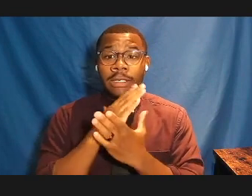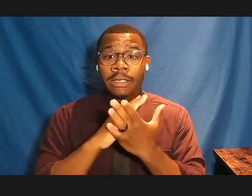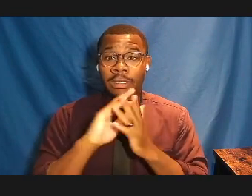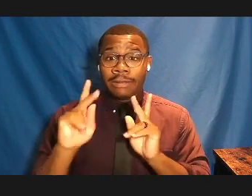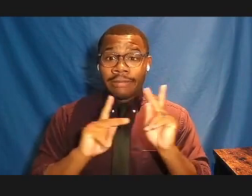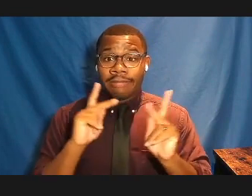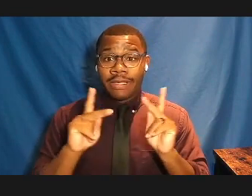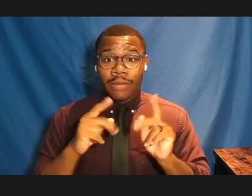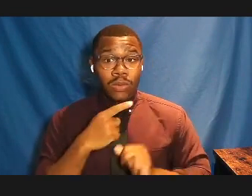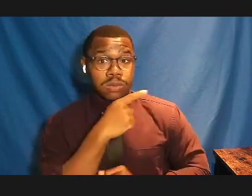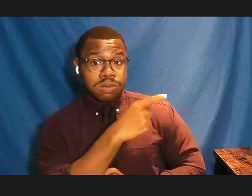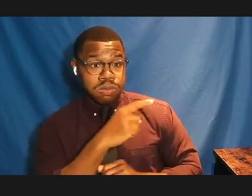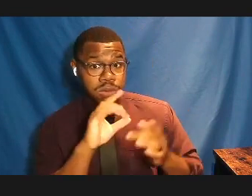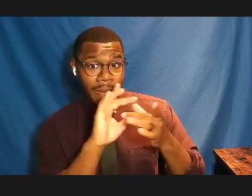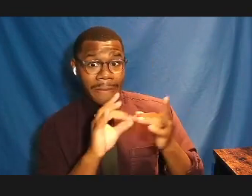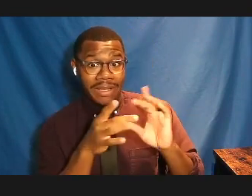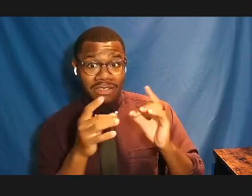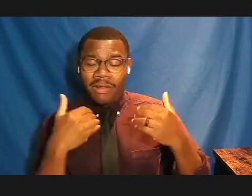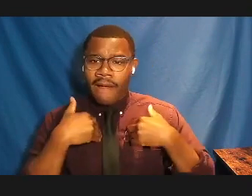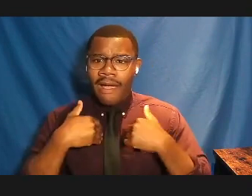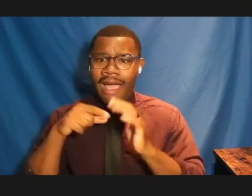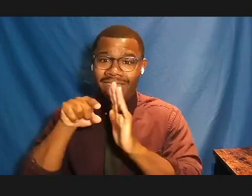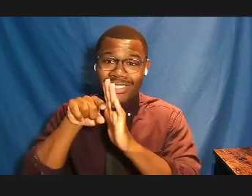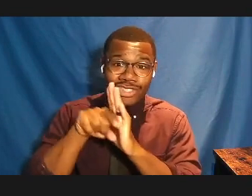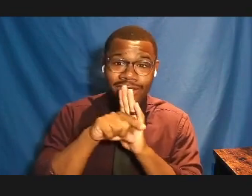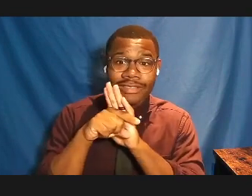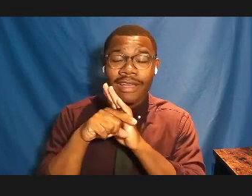mentioned, there's genocide, there's trauma, there's PTSD.